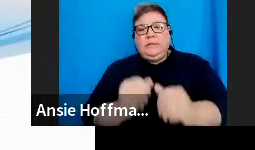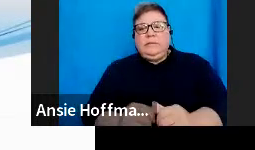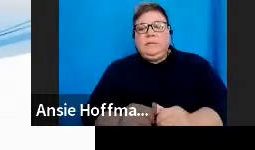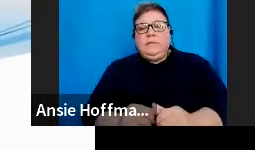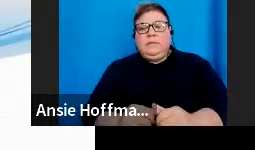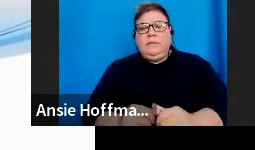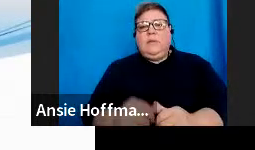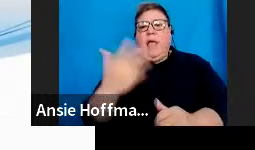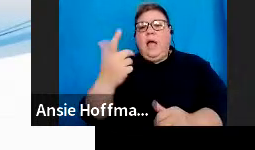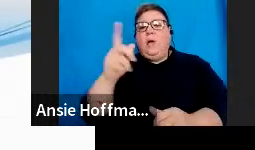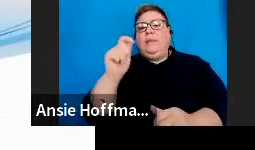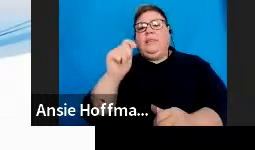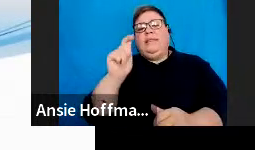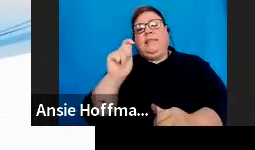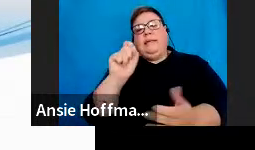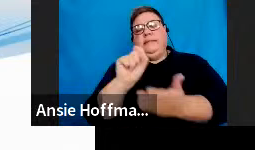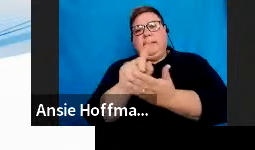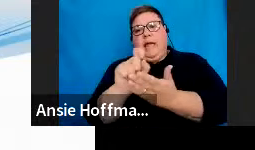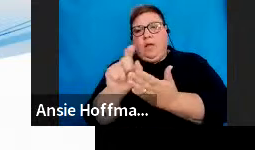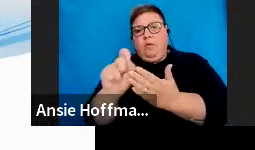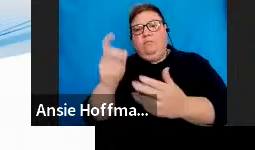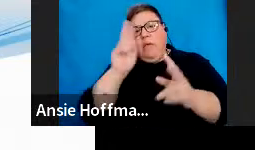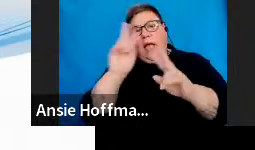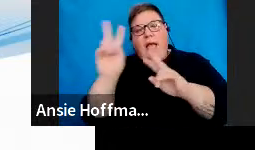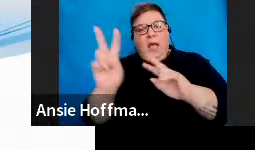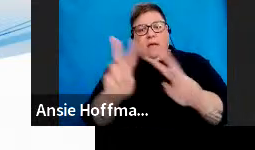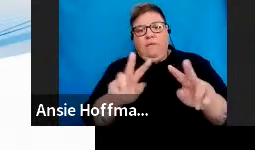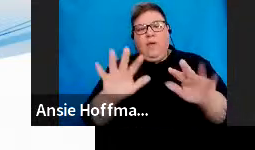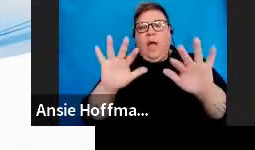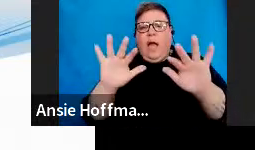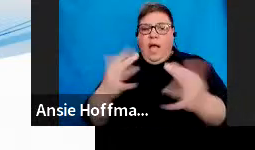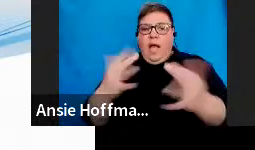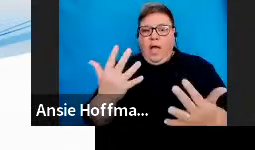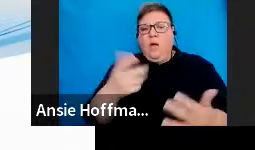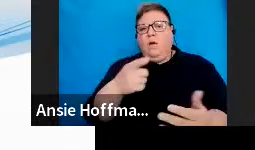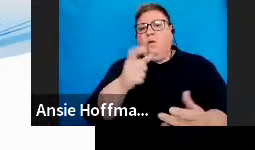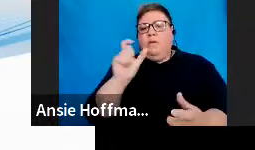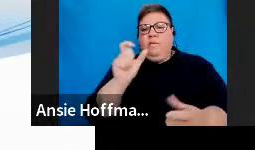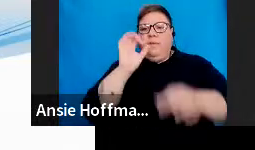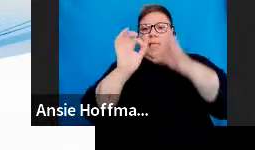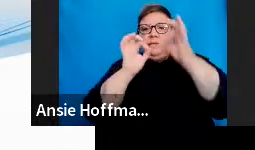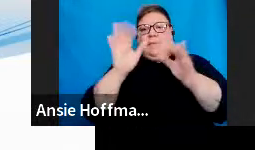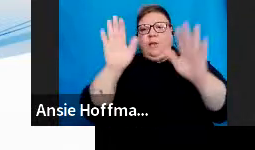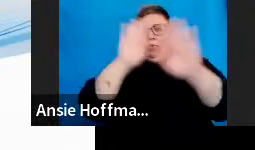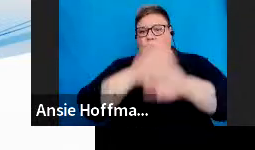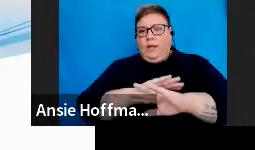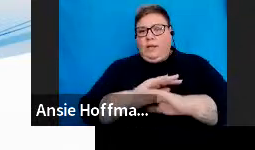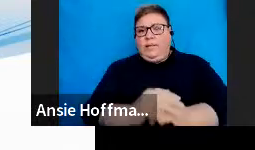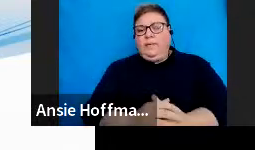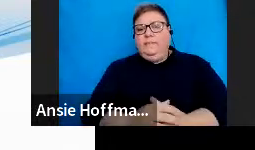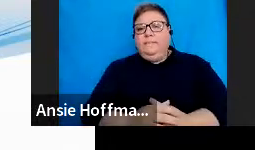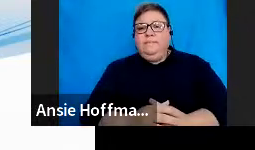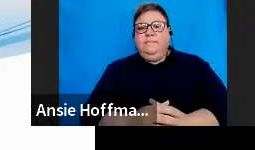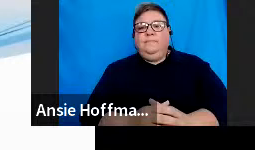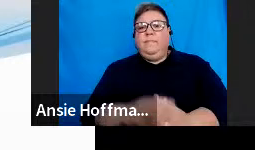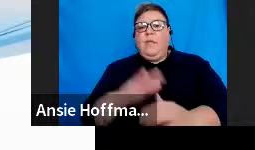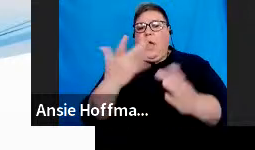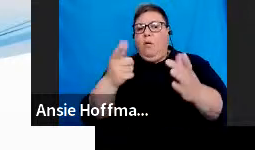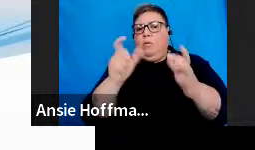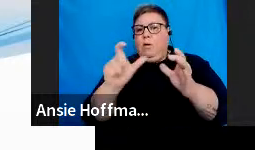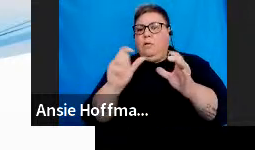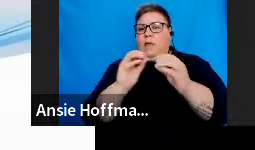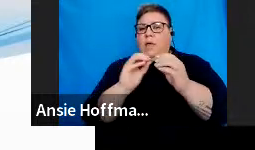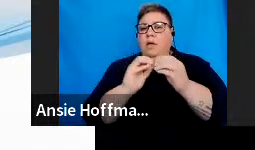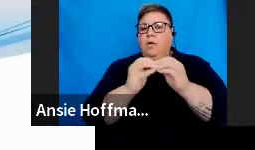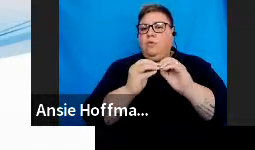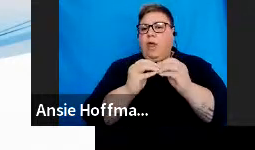directives. So, let's look at an overview of what I will discuss this evening. That is how to create a group on your